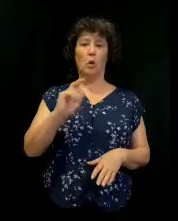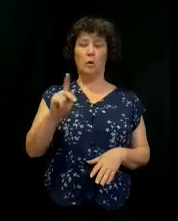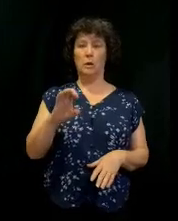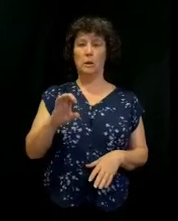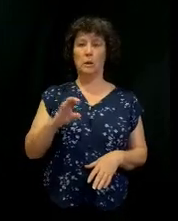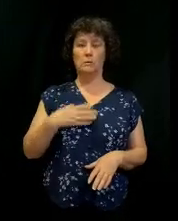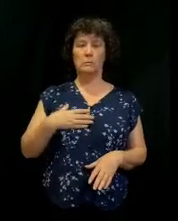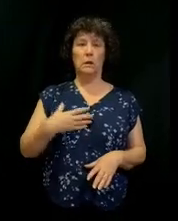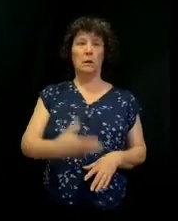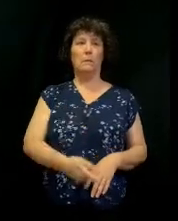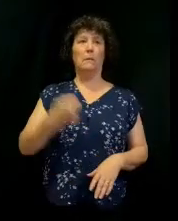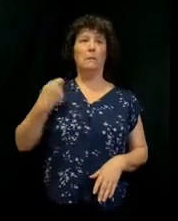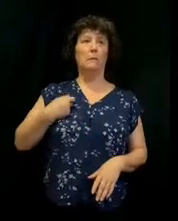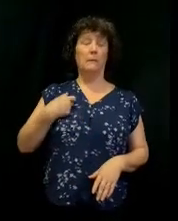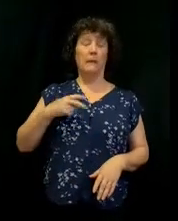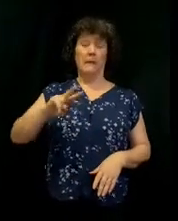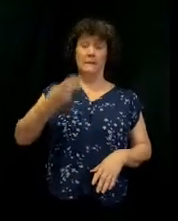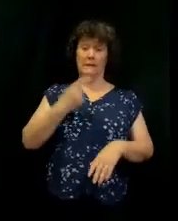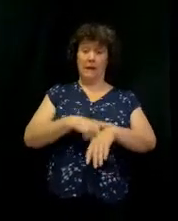I found out the second song.